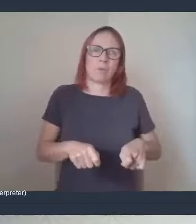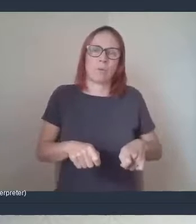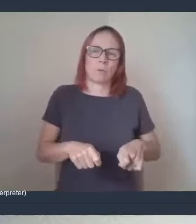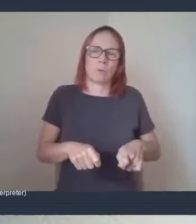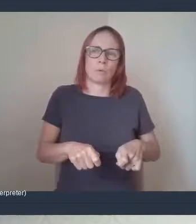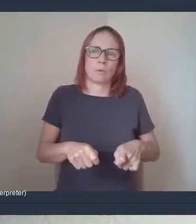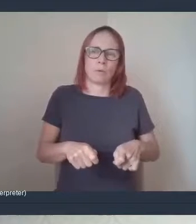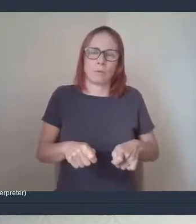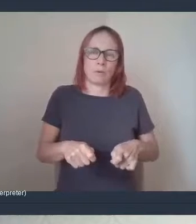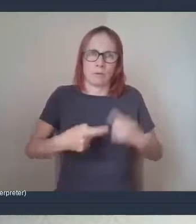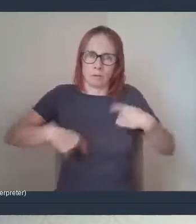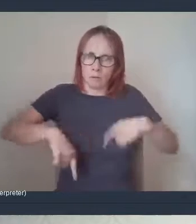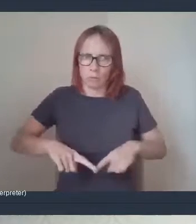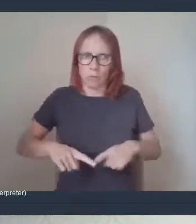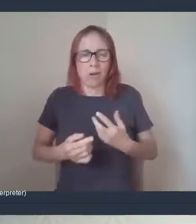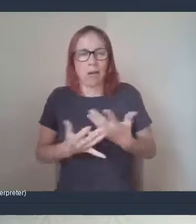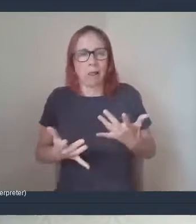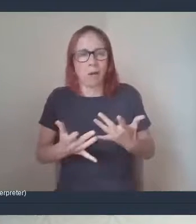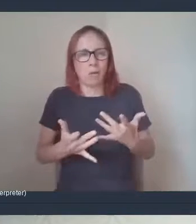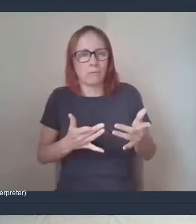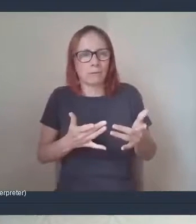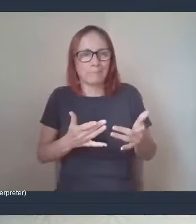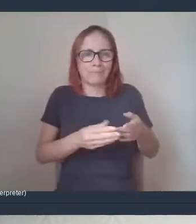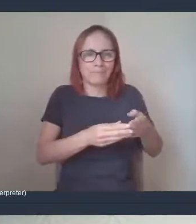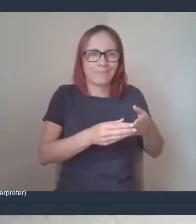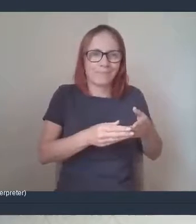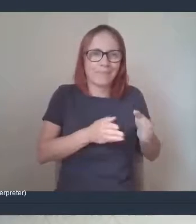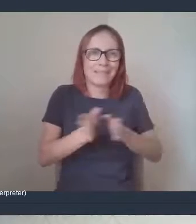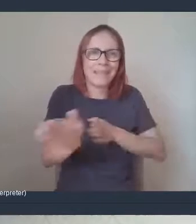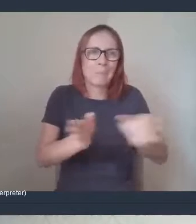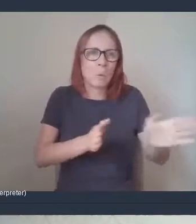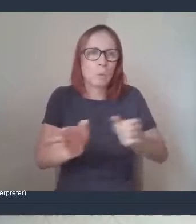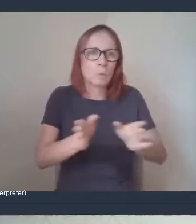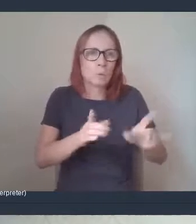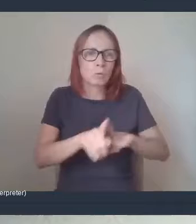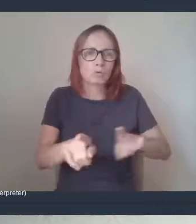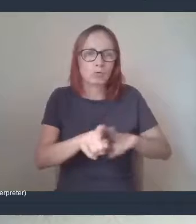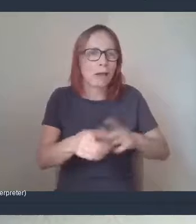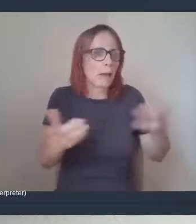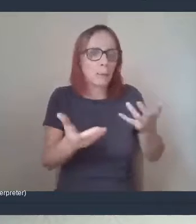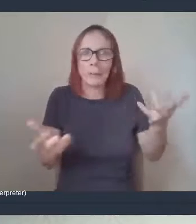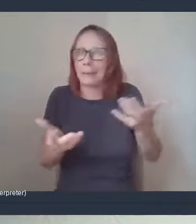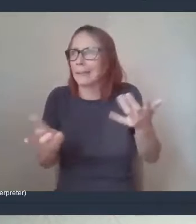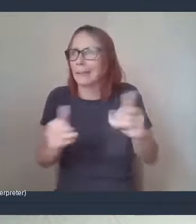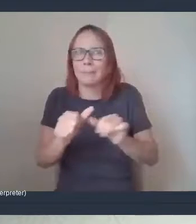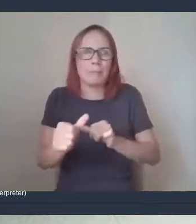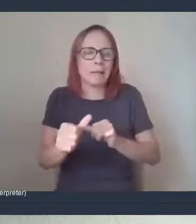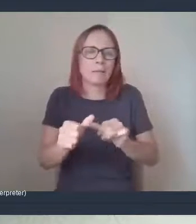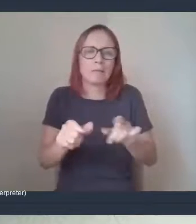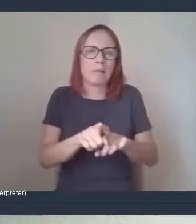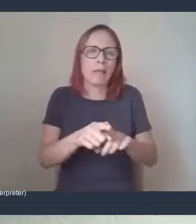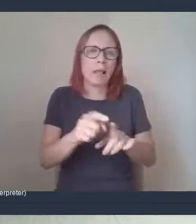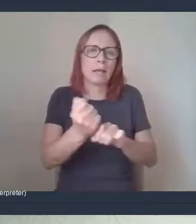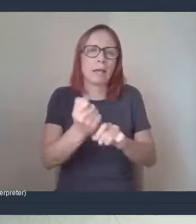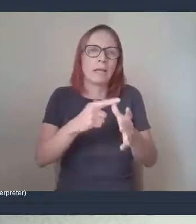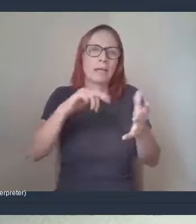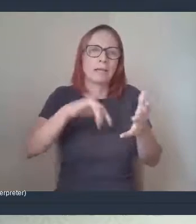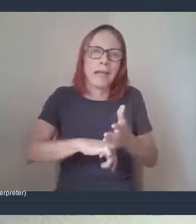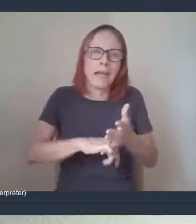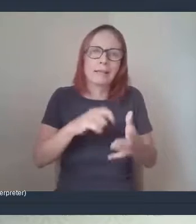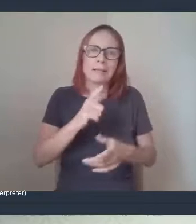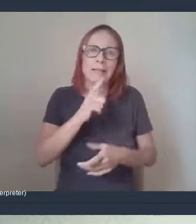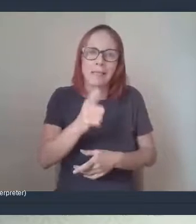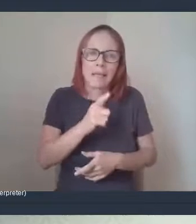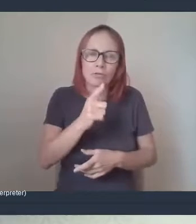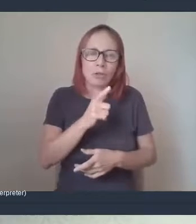saying posting, trying to signpost people to the right kind of places when they were coming along asking about gas, electric, this, that and the other. People as